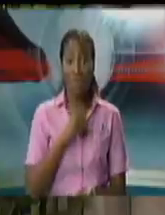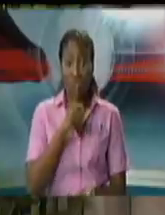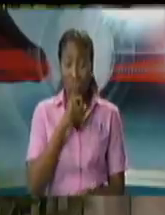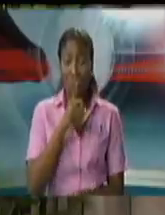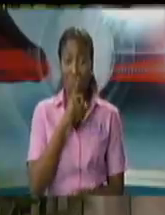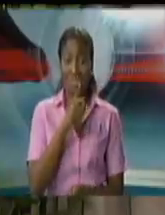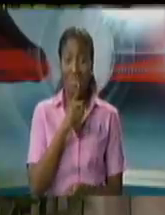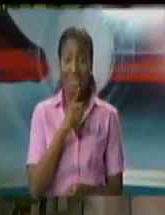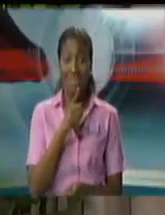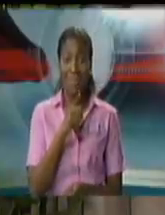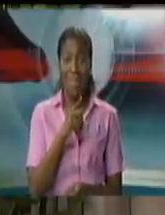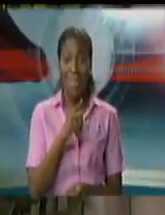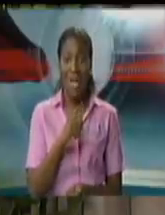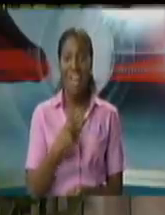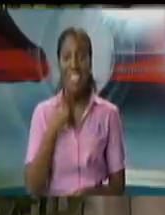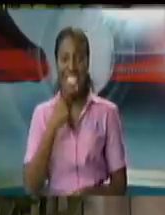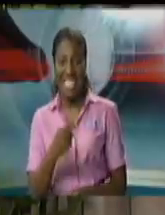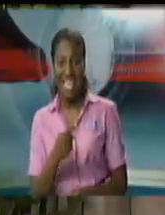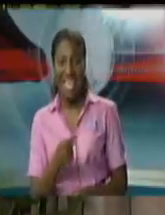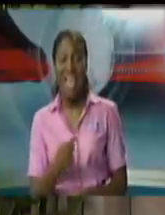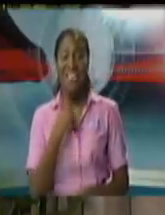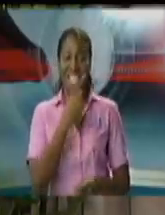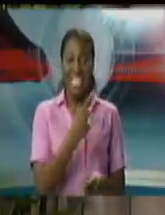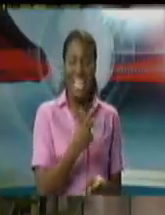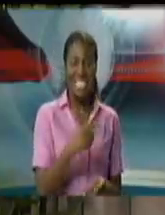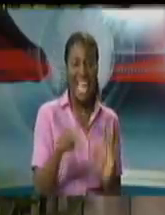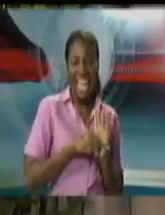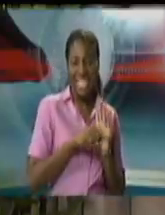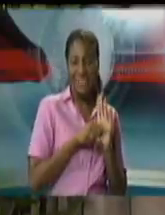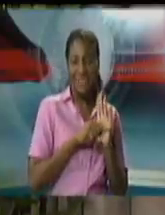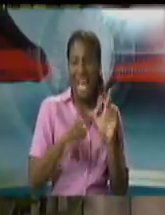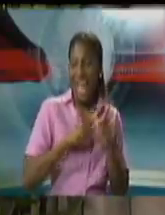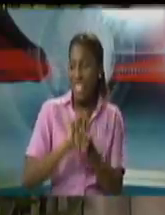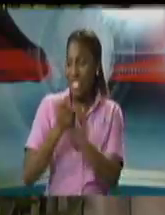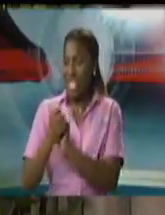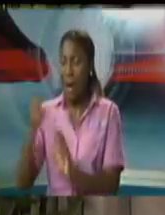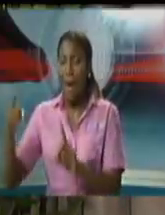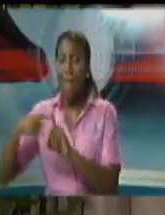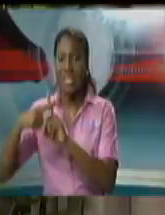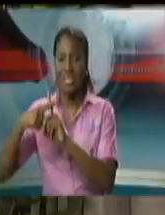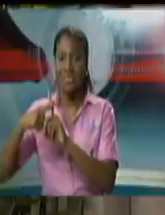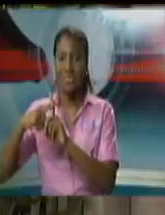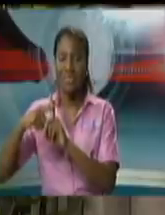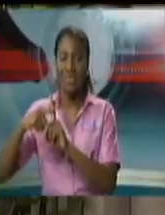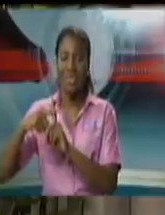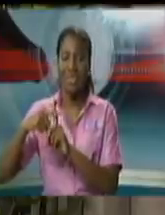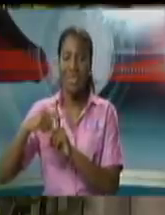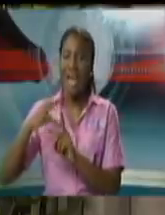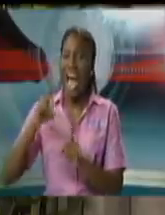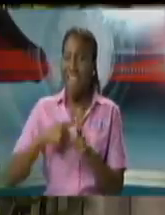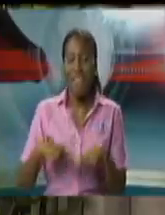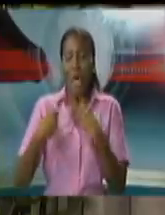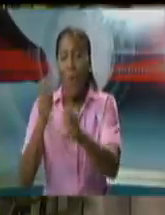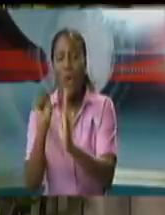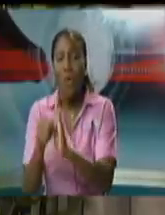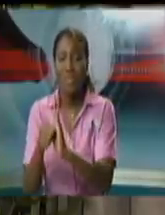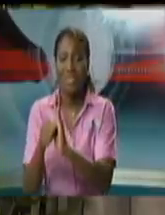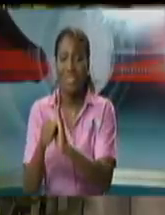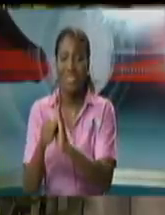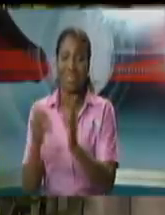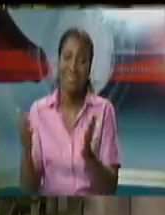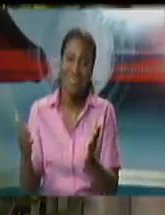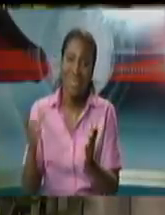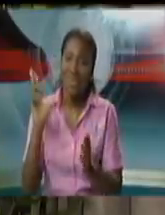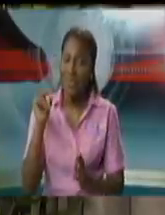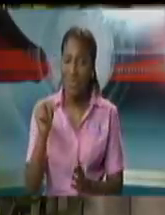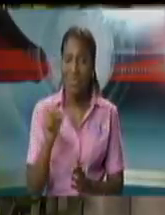told negative and then told positive so they knew but they still went to court so because of the activity taken by the